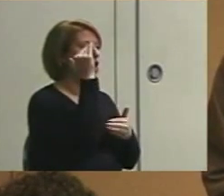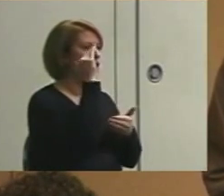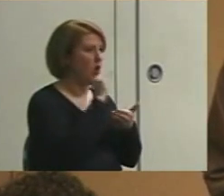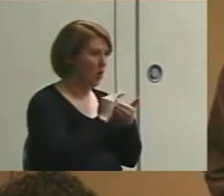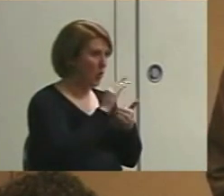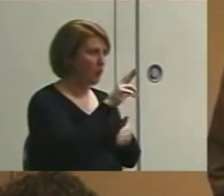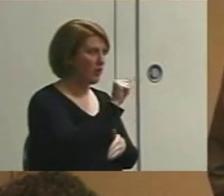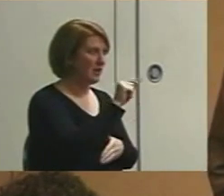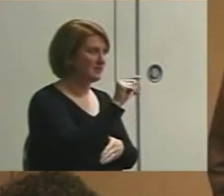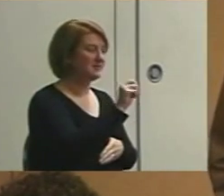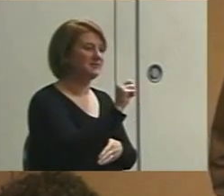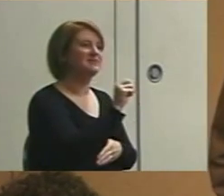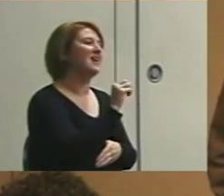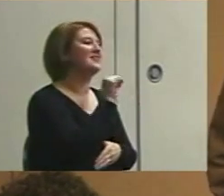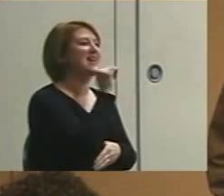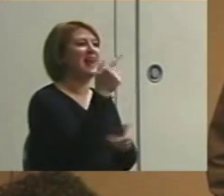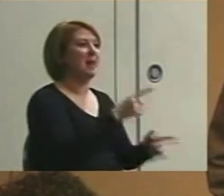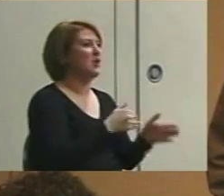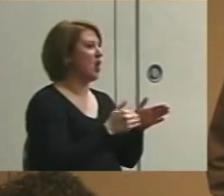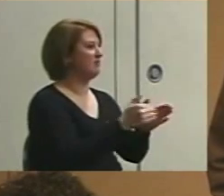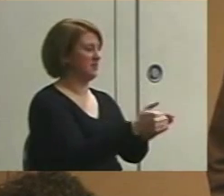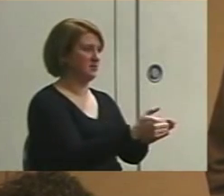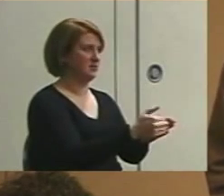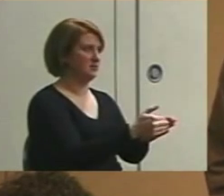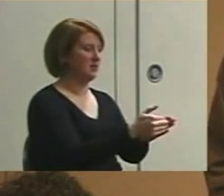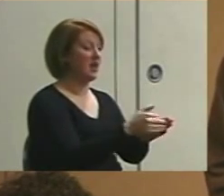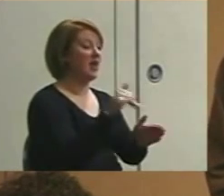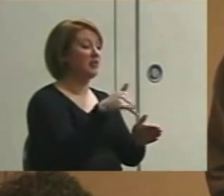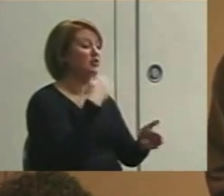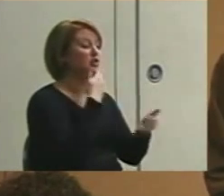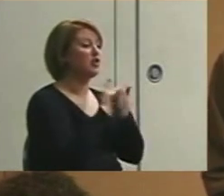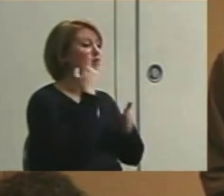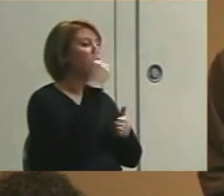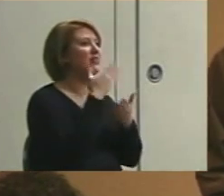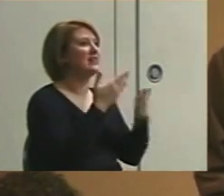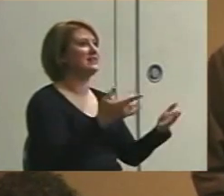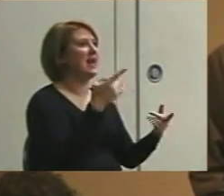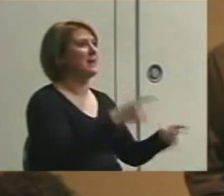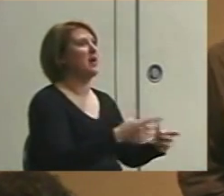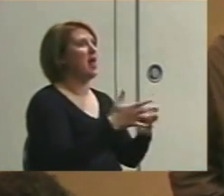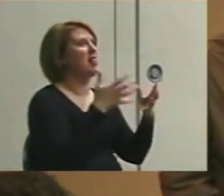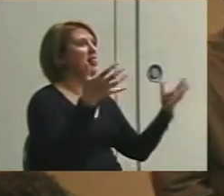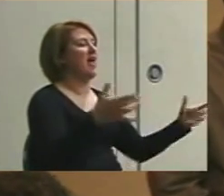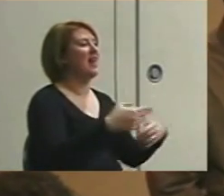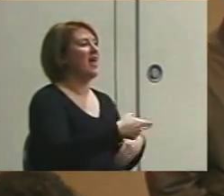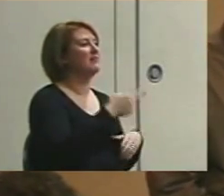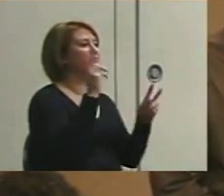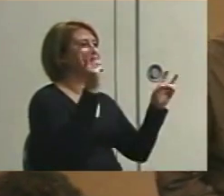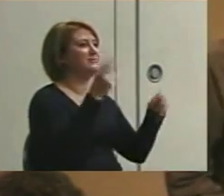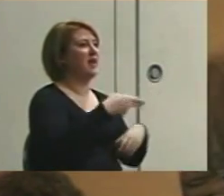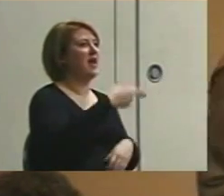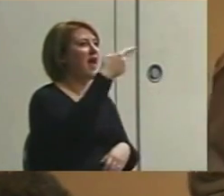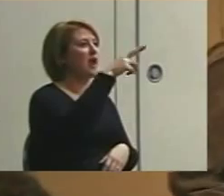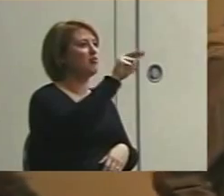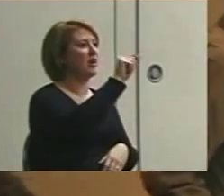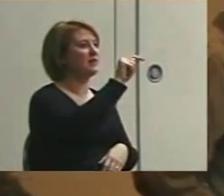that happen infrequently. This is good for things that happen a lot, high rate, high frequency.